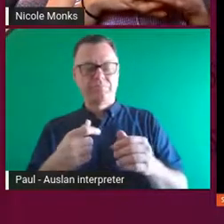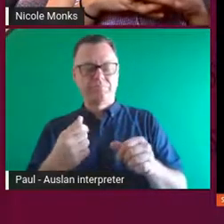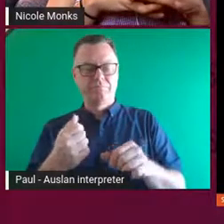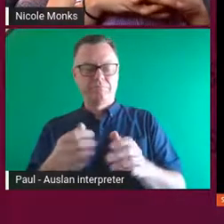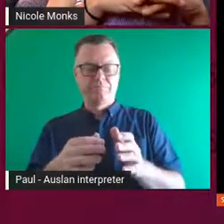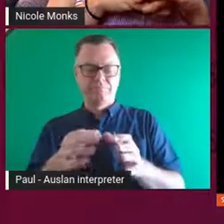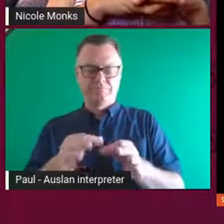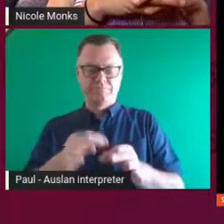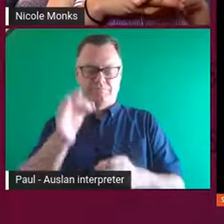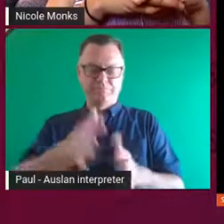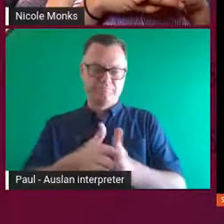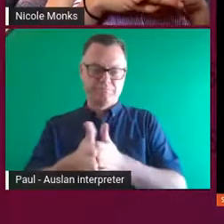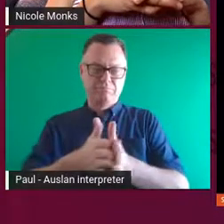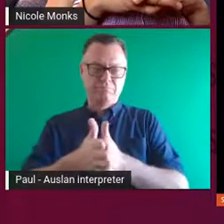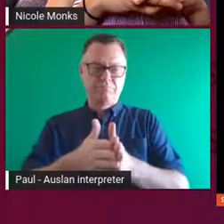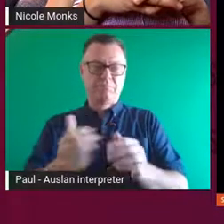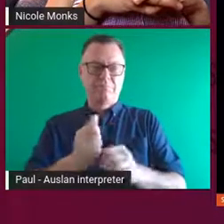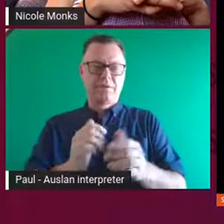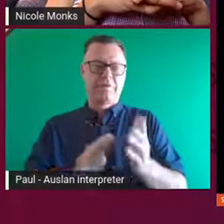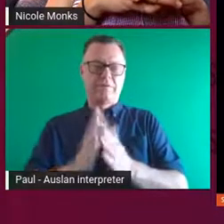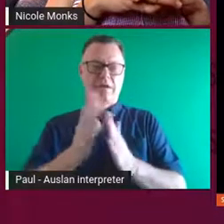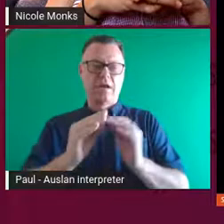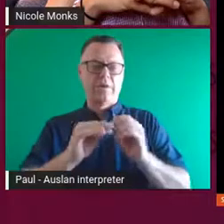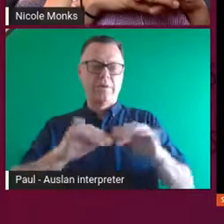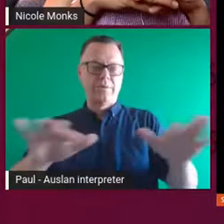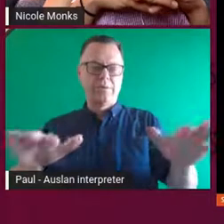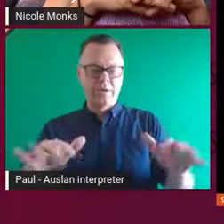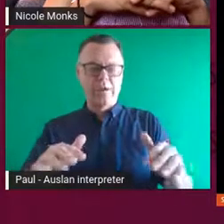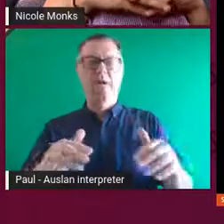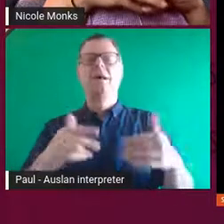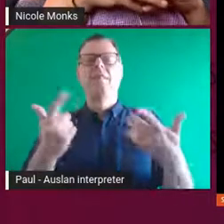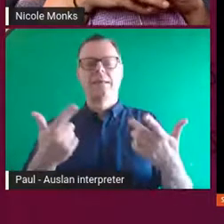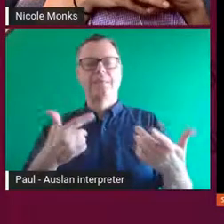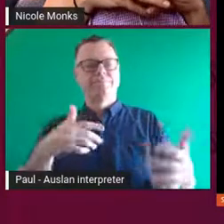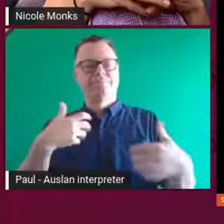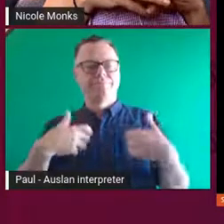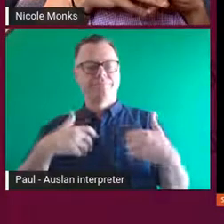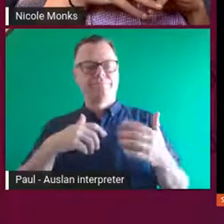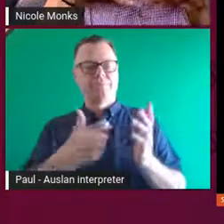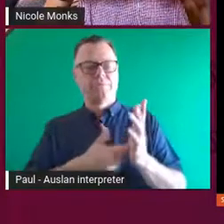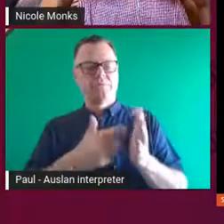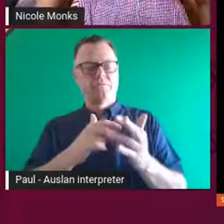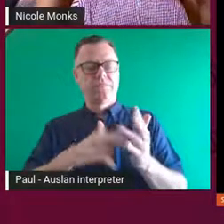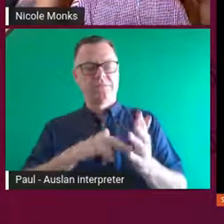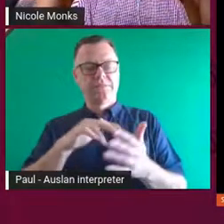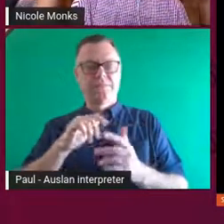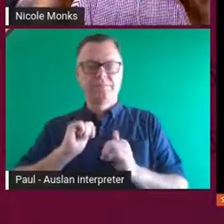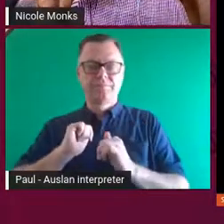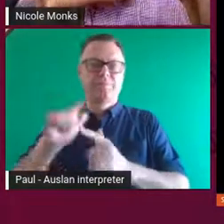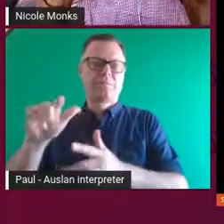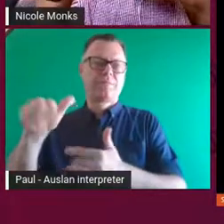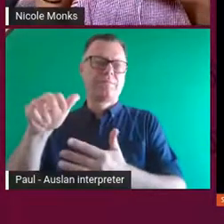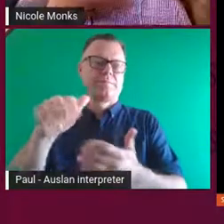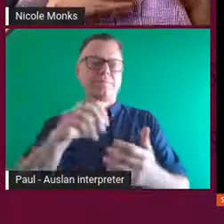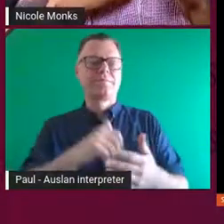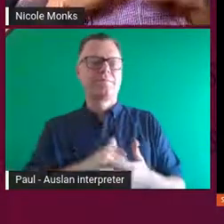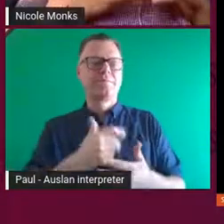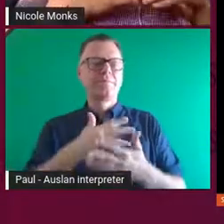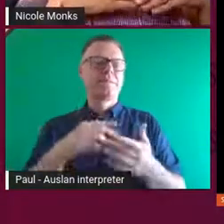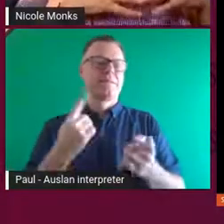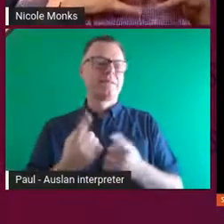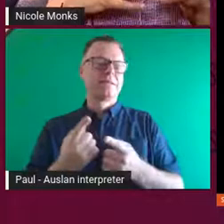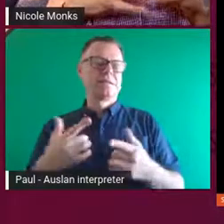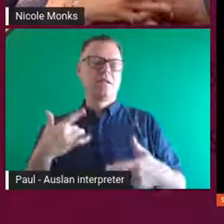then they could collect the resin. So there's a lot that would go on with the connection